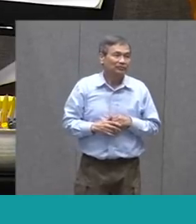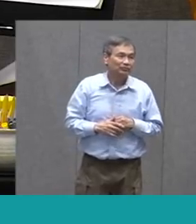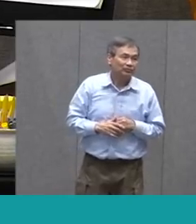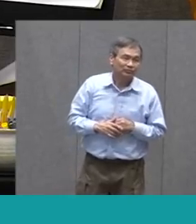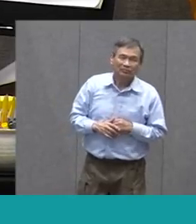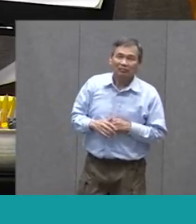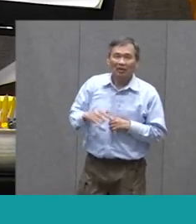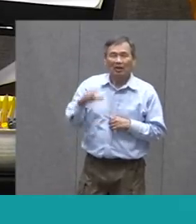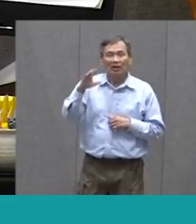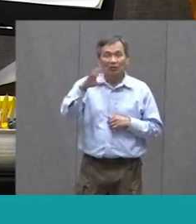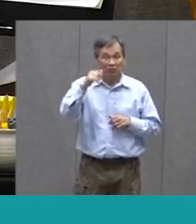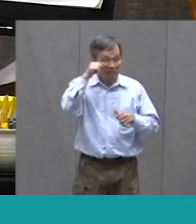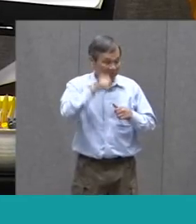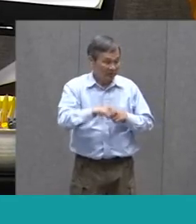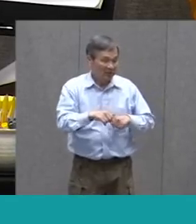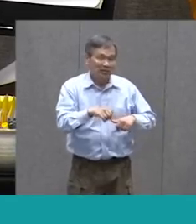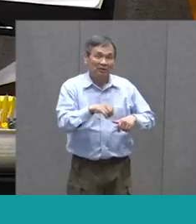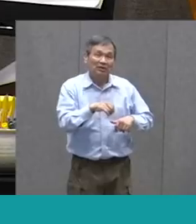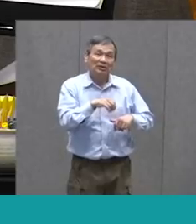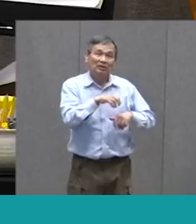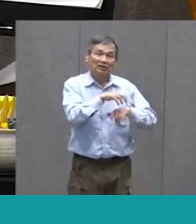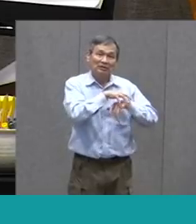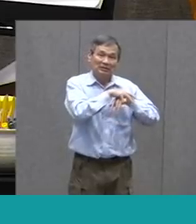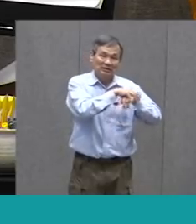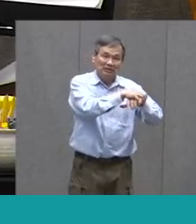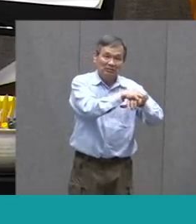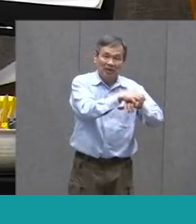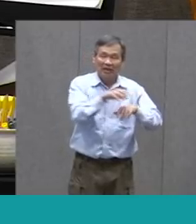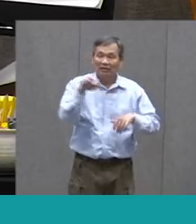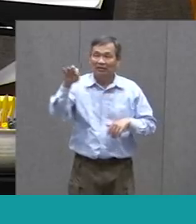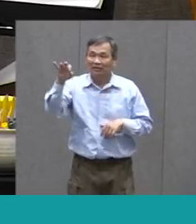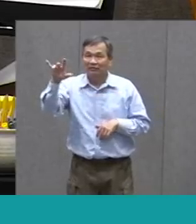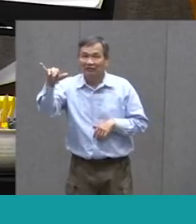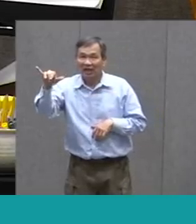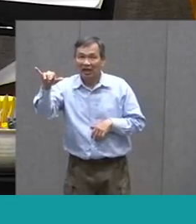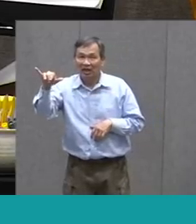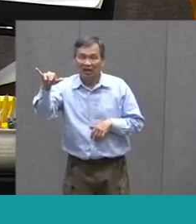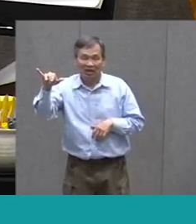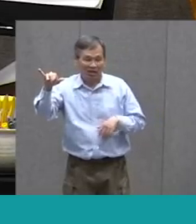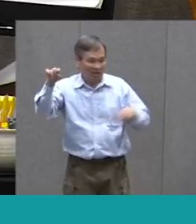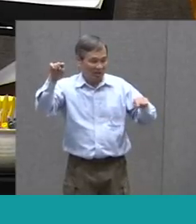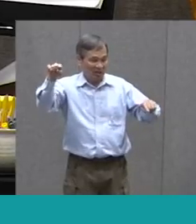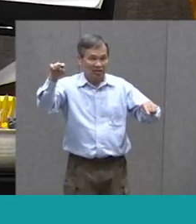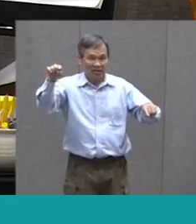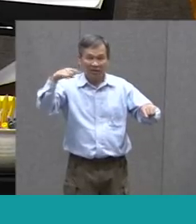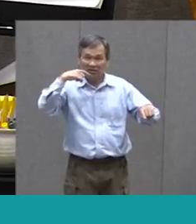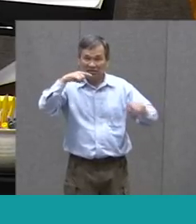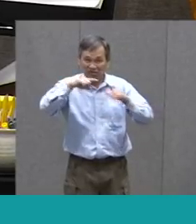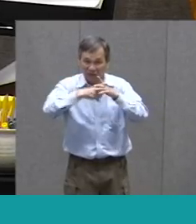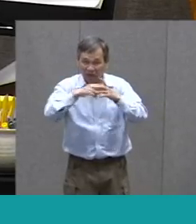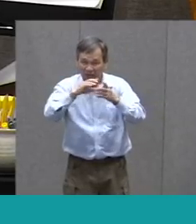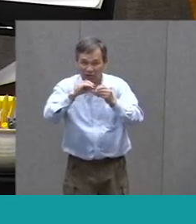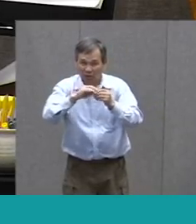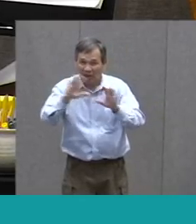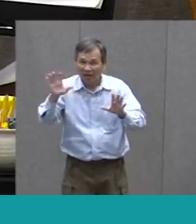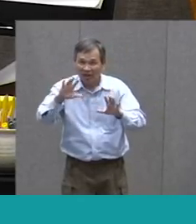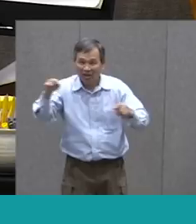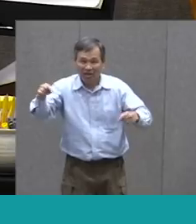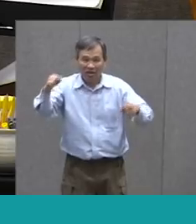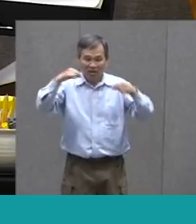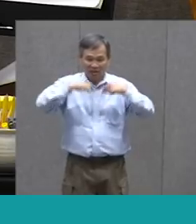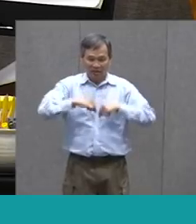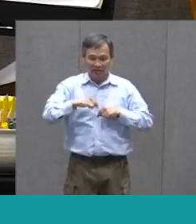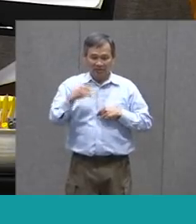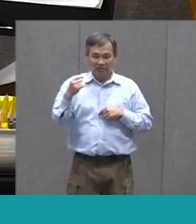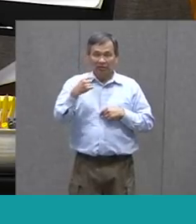The Spider And The Fly They Had A Narrator Who Started The Story And Ended The Story He Kind Of Set Up The Scene